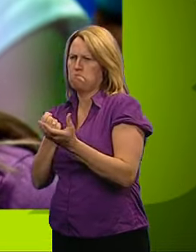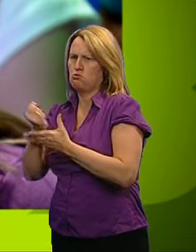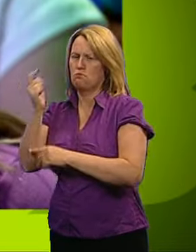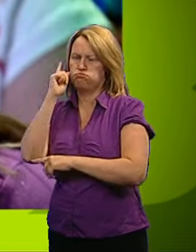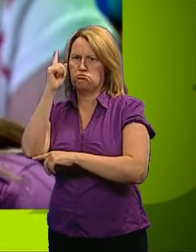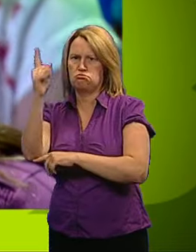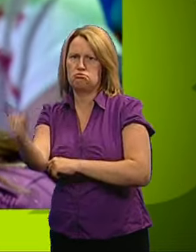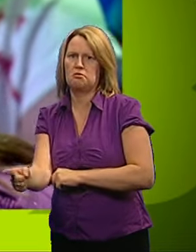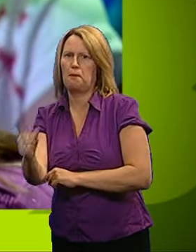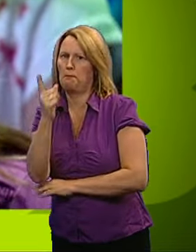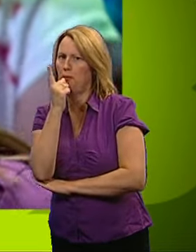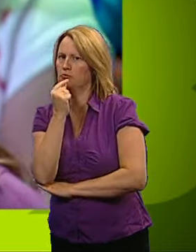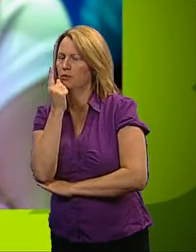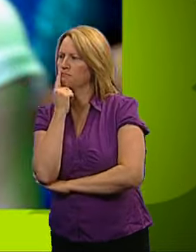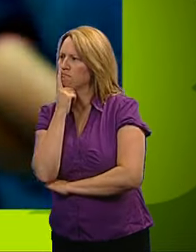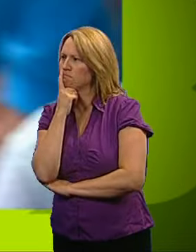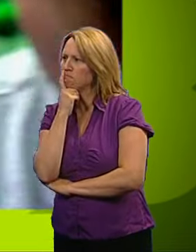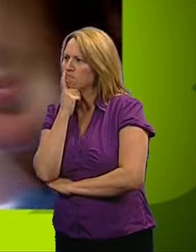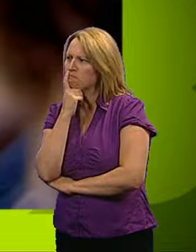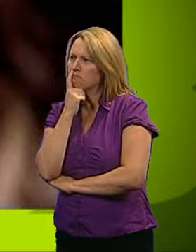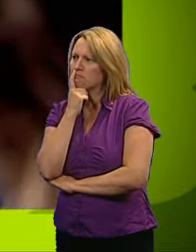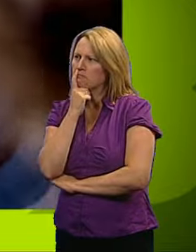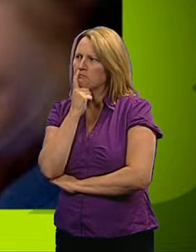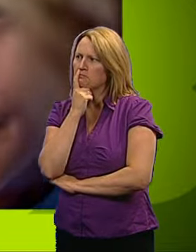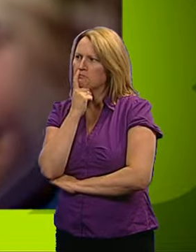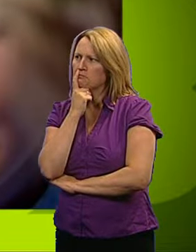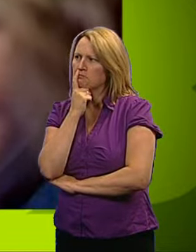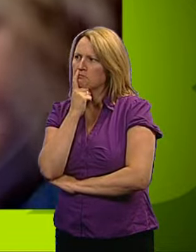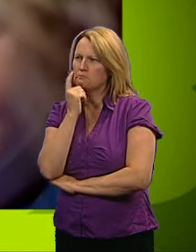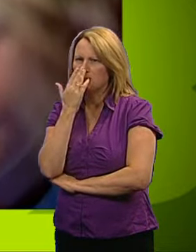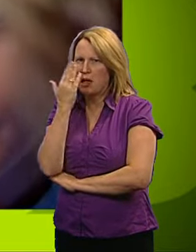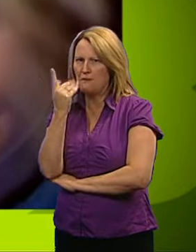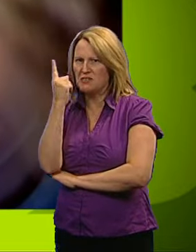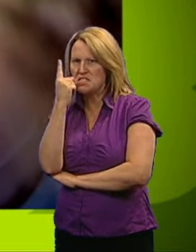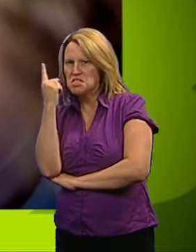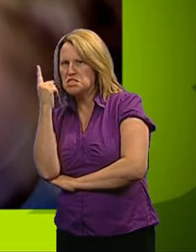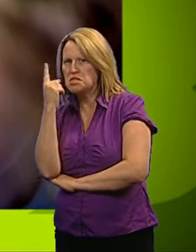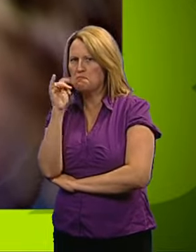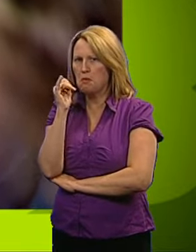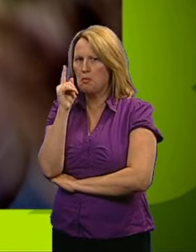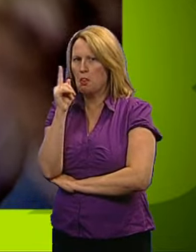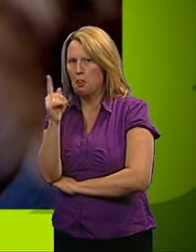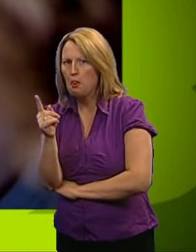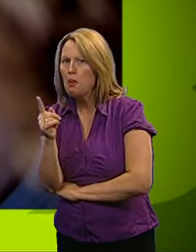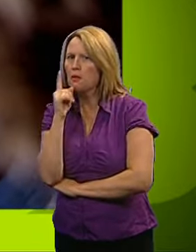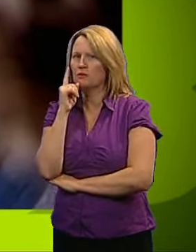energy to knock the bag over, doesn't it? It looks pretty heavy. Yeah, think it maybe knock it down, but it depends how fast it pushes